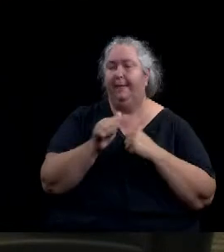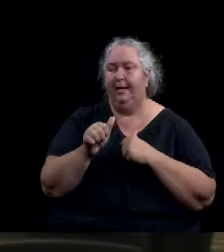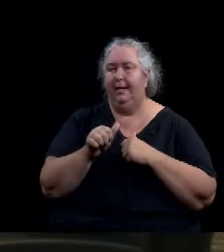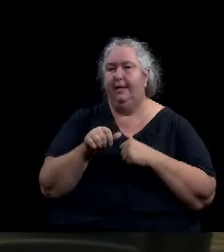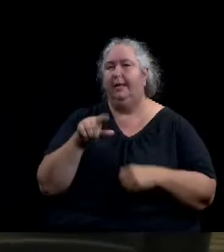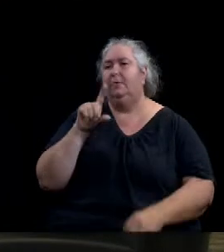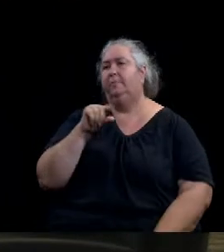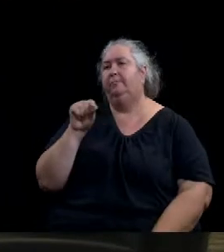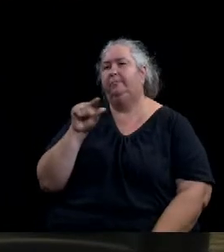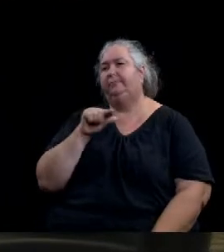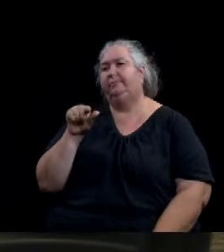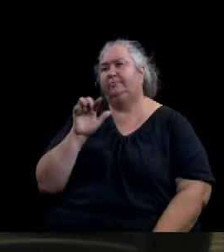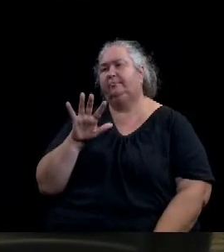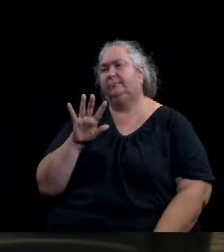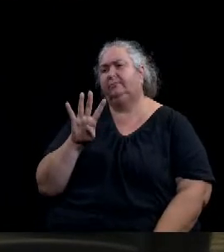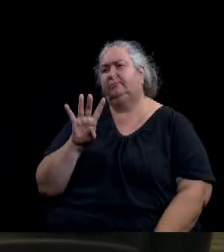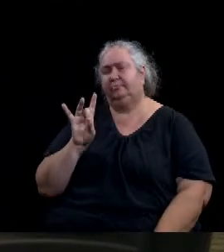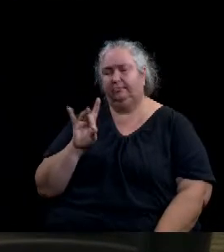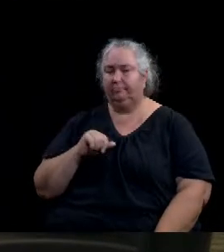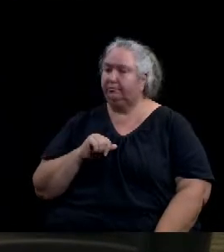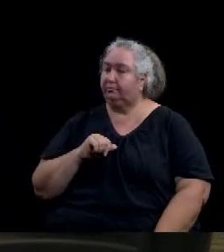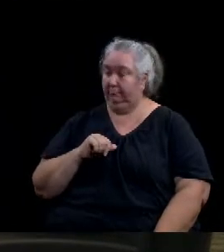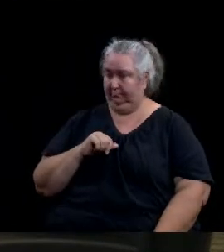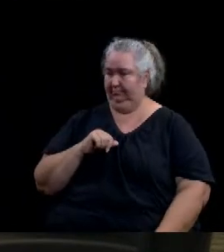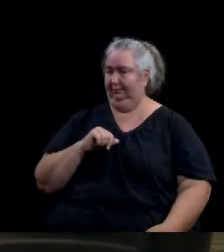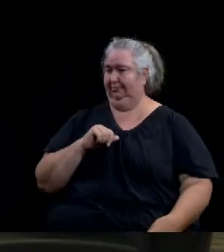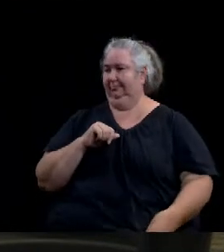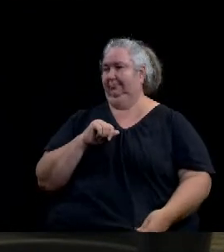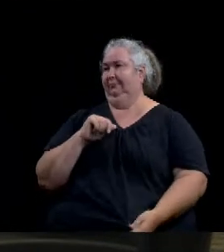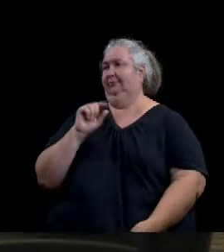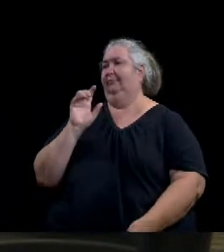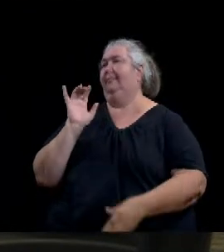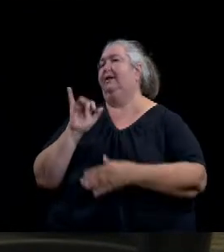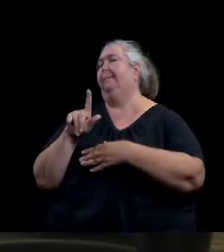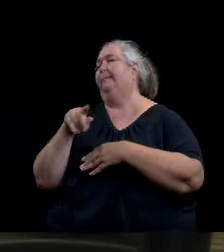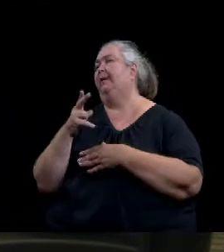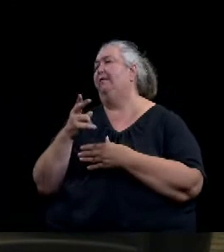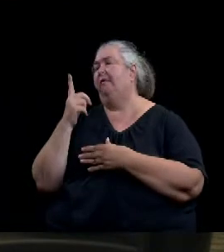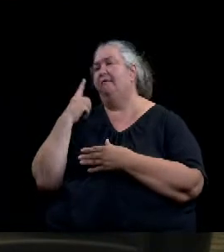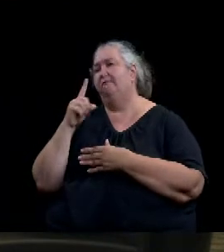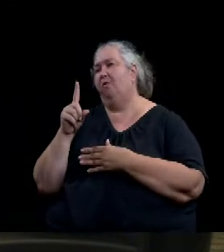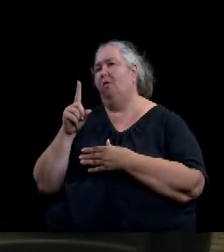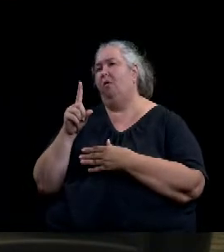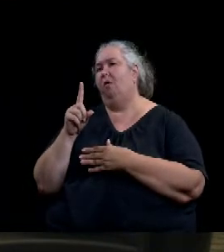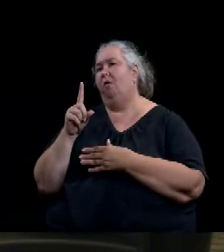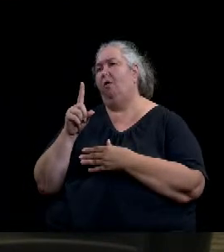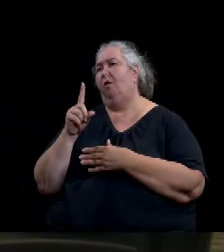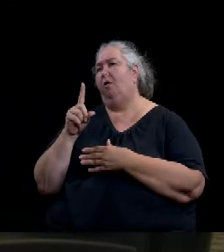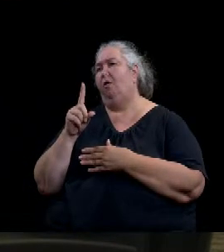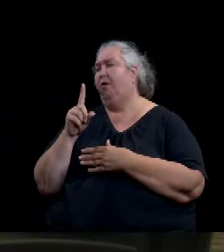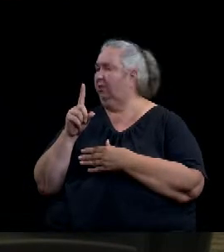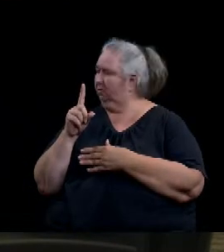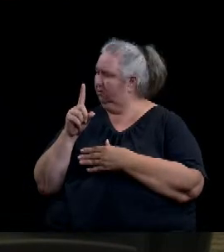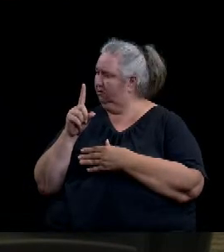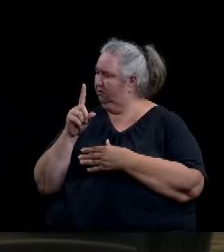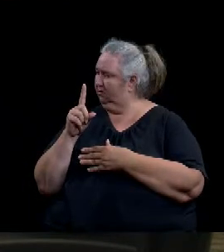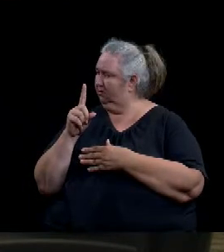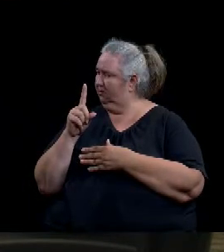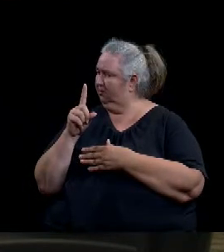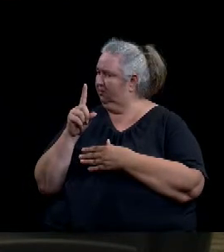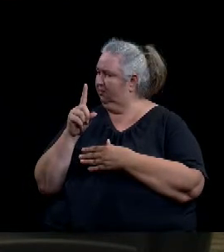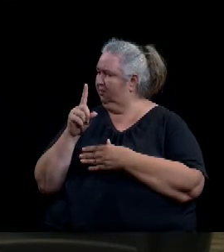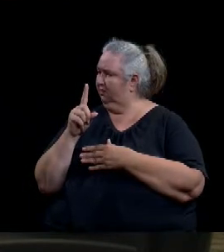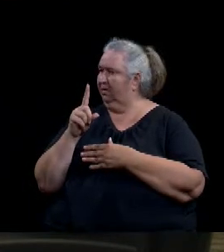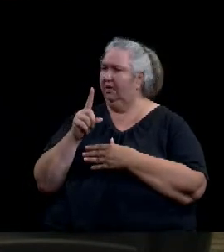Mayor, members of the council, this is a public hearing to consider an ordinance abandoning a 20-foot, .166-acre alley located between Mary